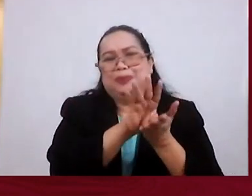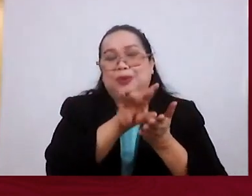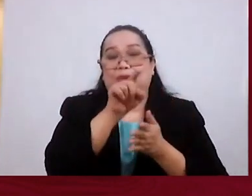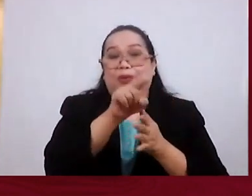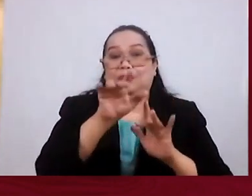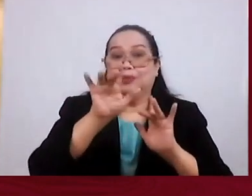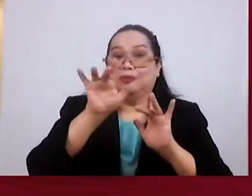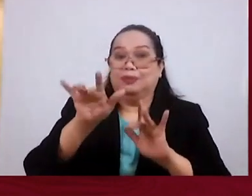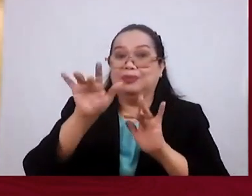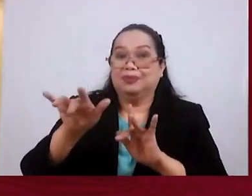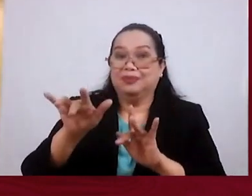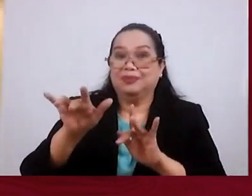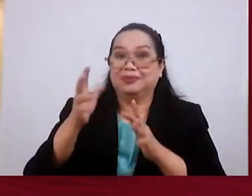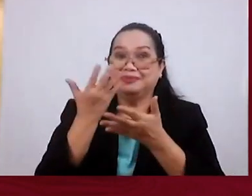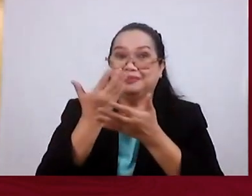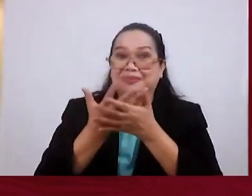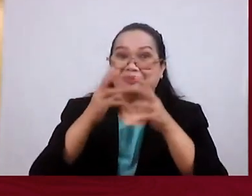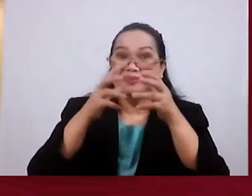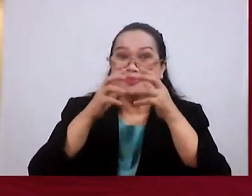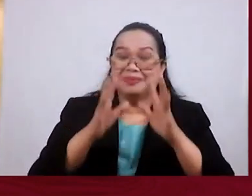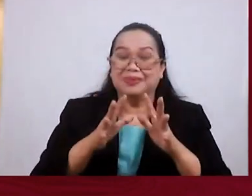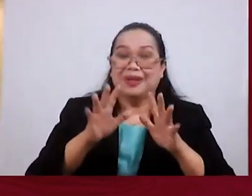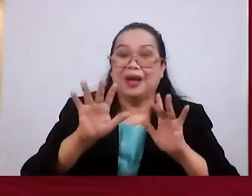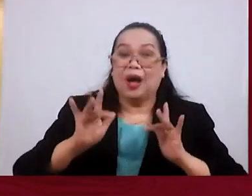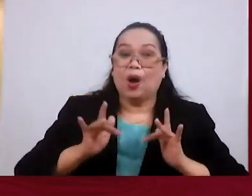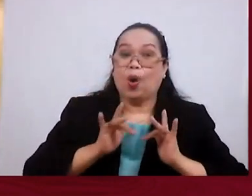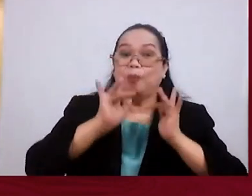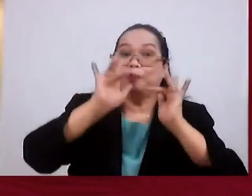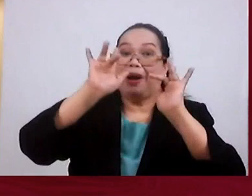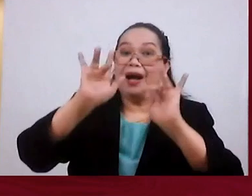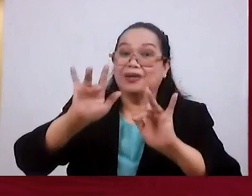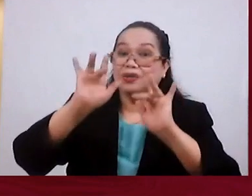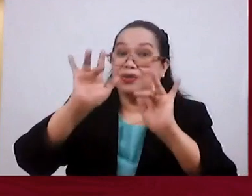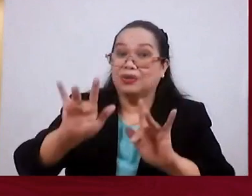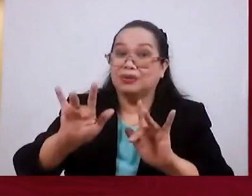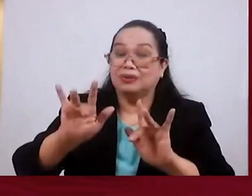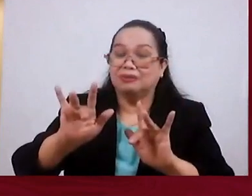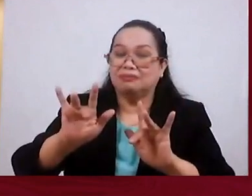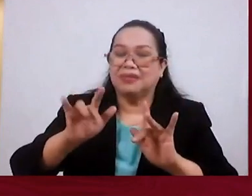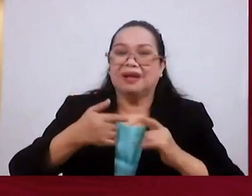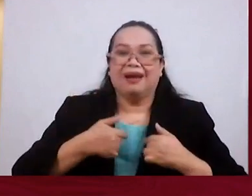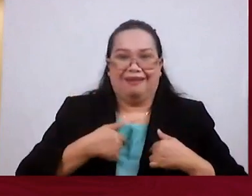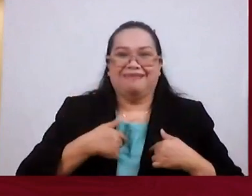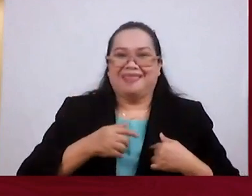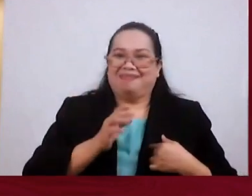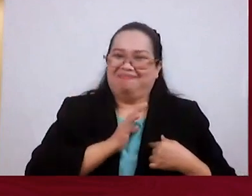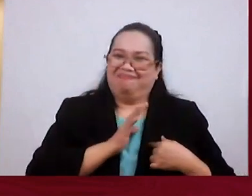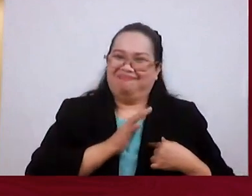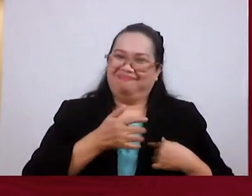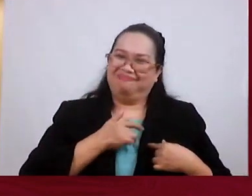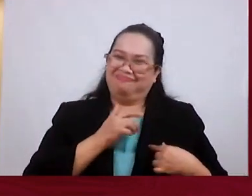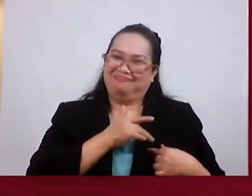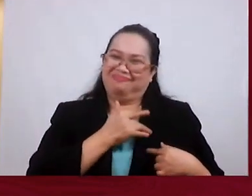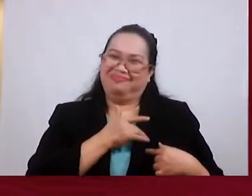Compassion On Those In Prison The Word There Compassion Isn't Just Oh I Have Nice Feelings No The Word There